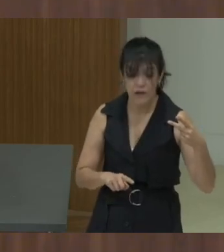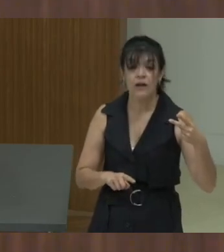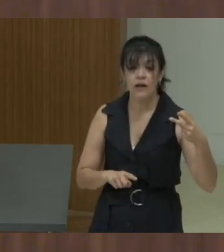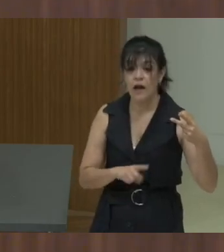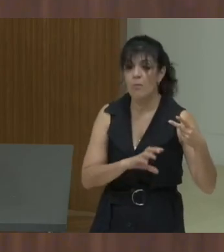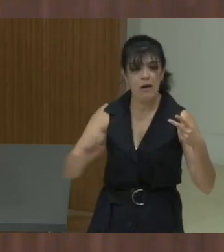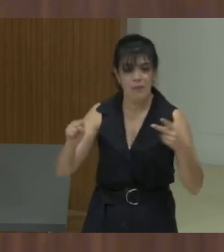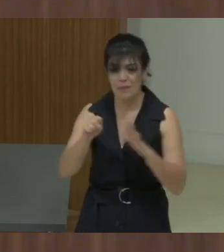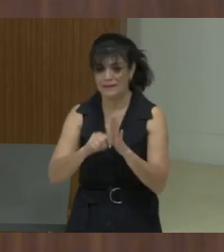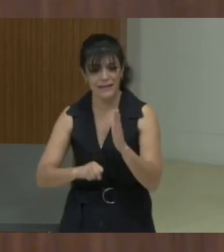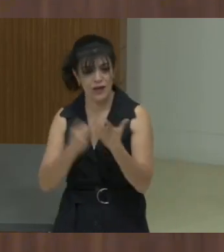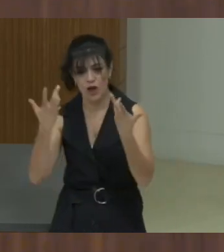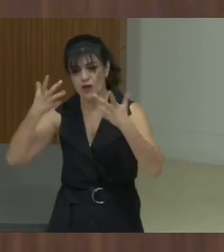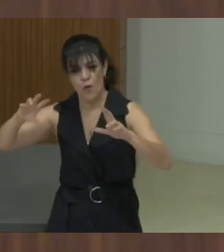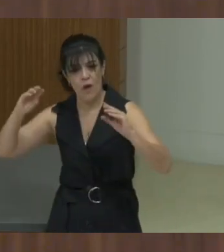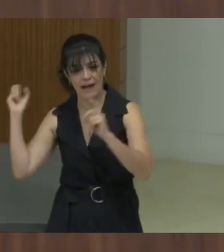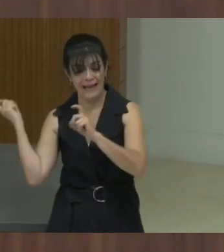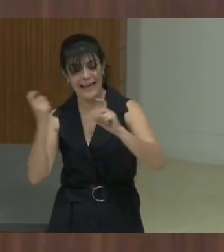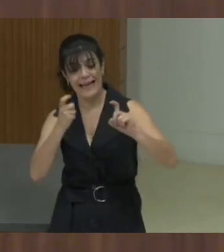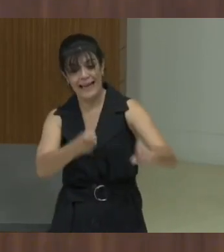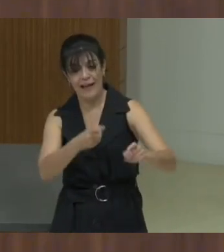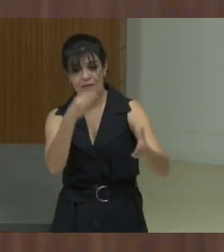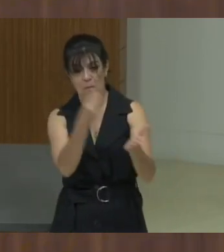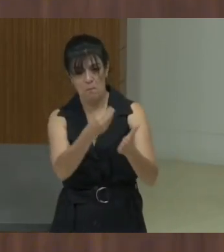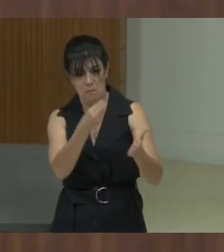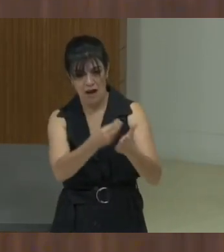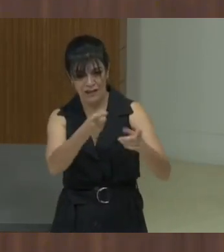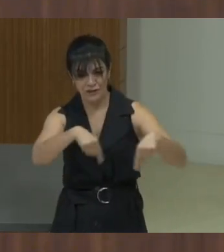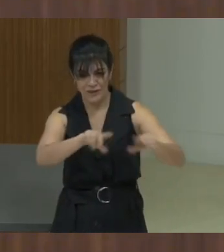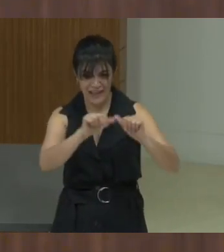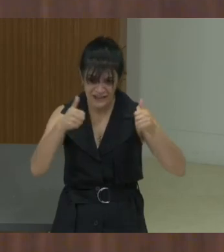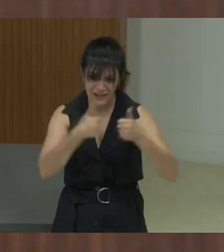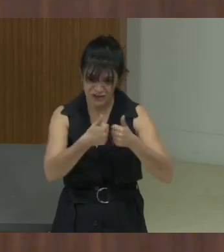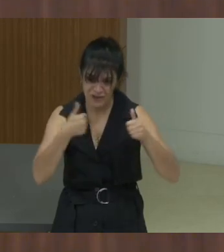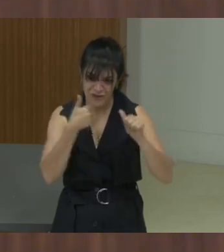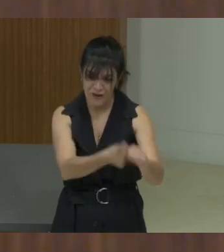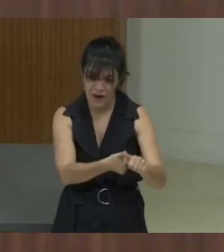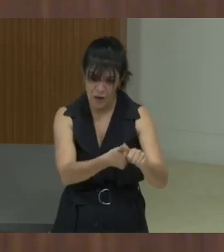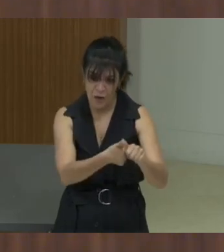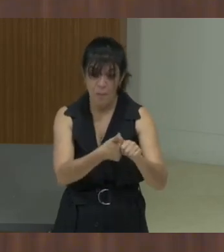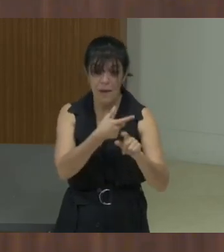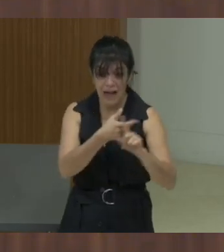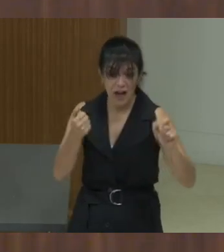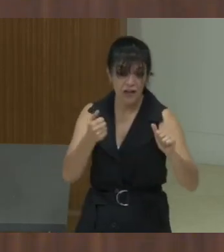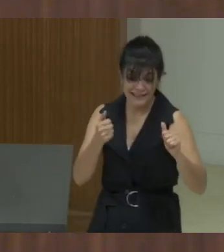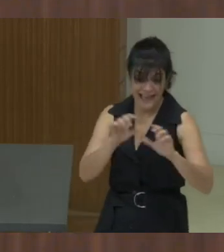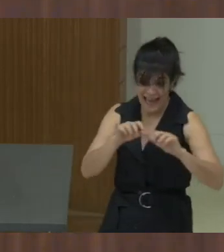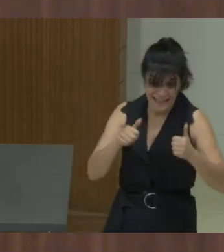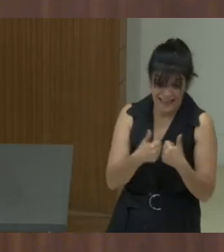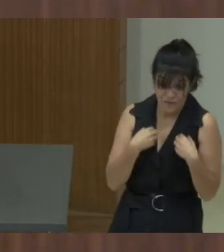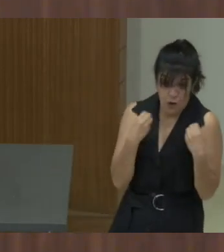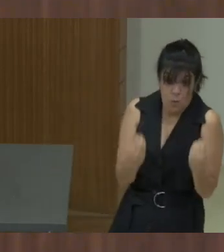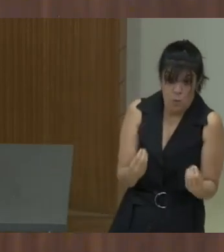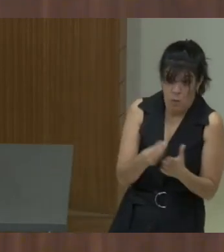monitoring responsibility that they should be taking because private agencies cannot do the monitoring. It is the state